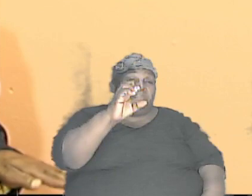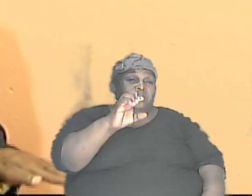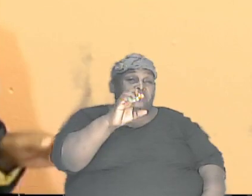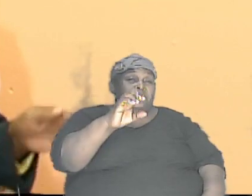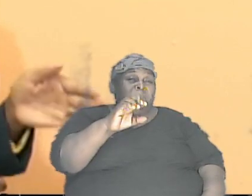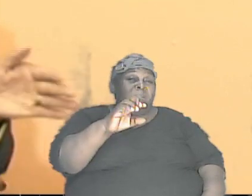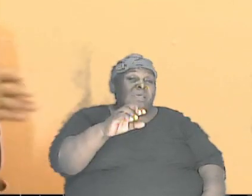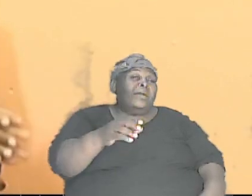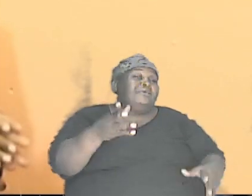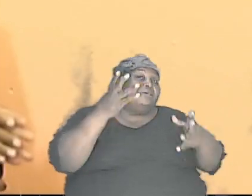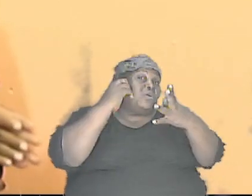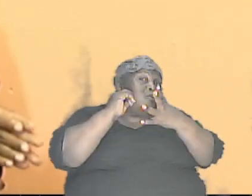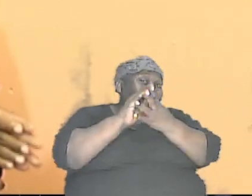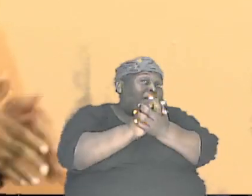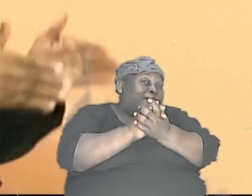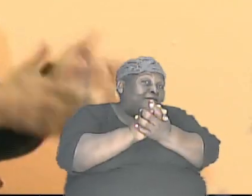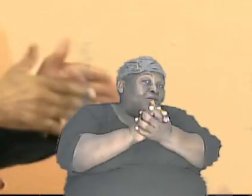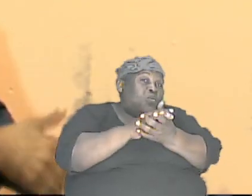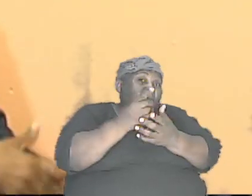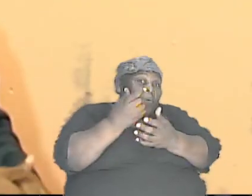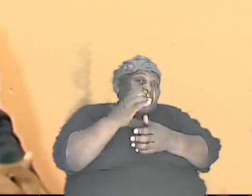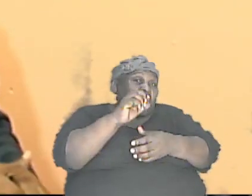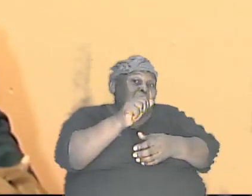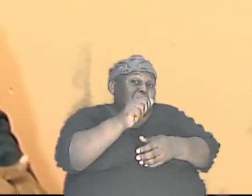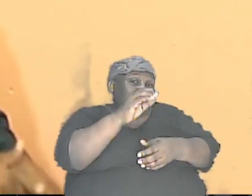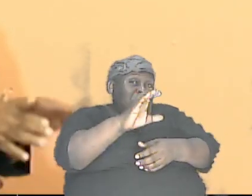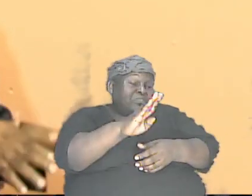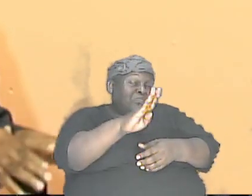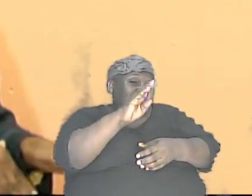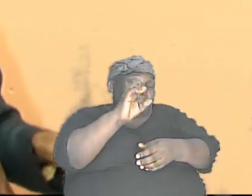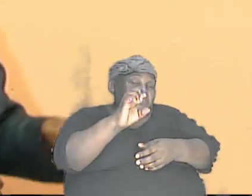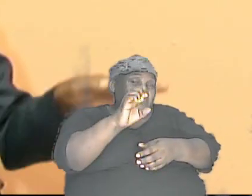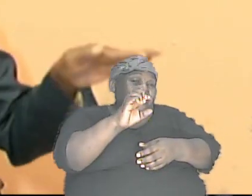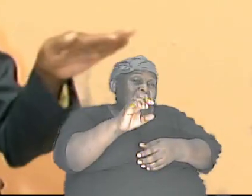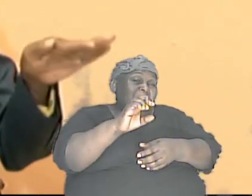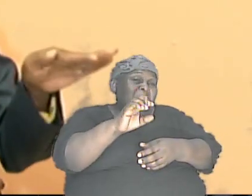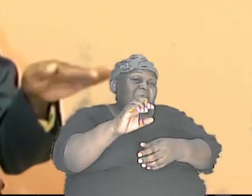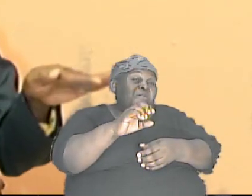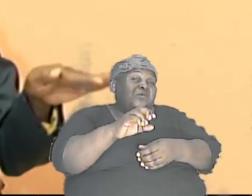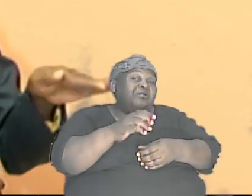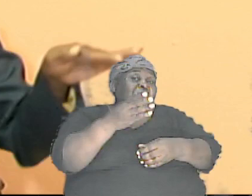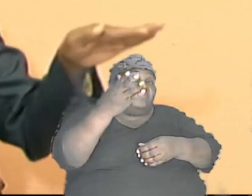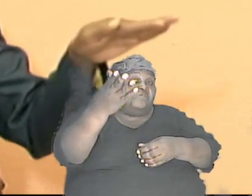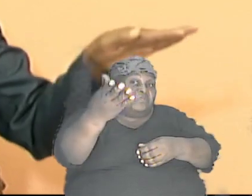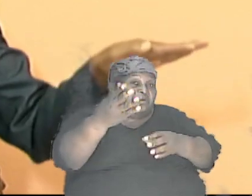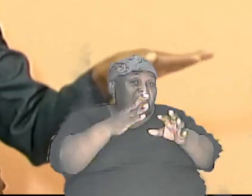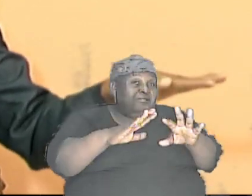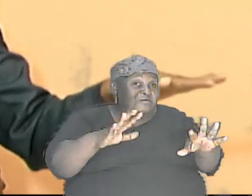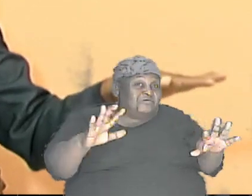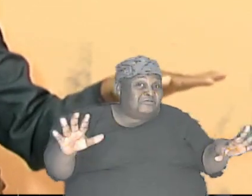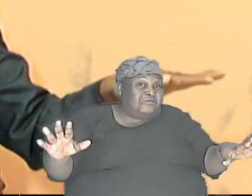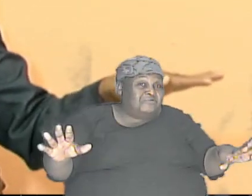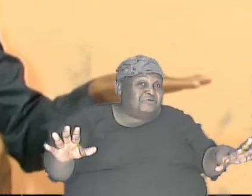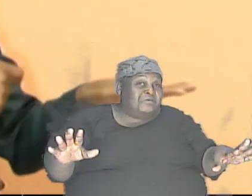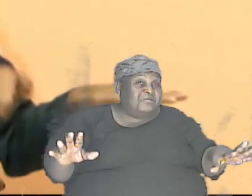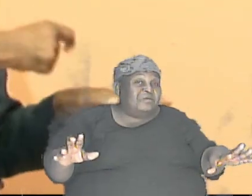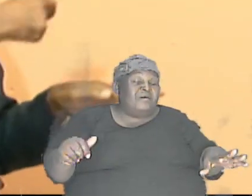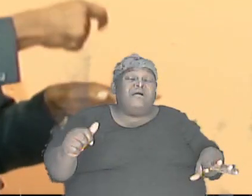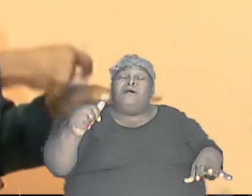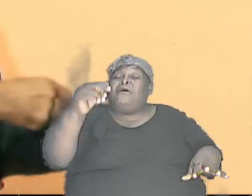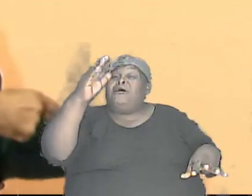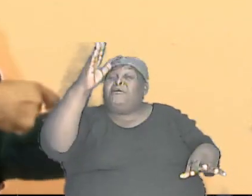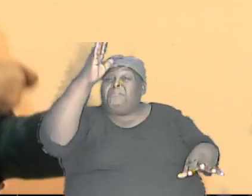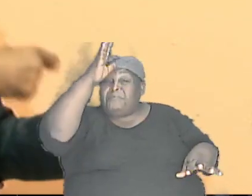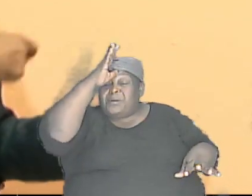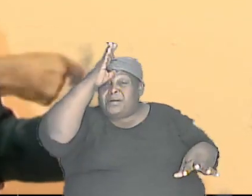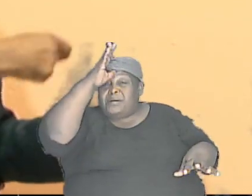common A's and they get together. Their offspring is only going to have mom common A, dad common A, with the